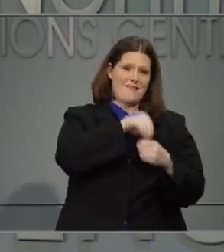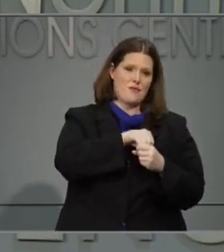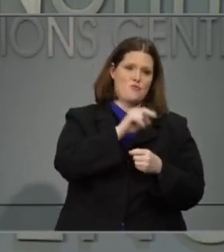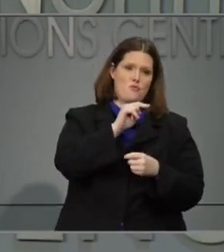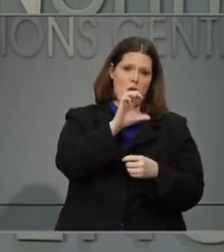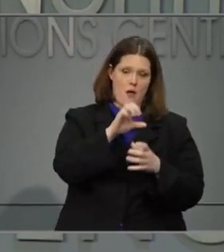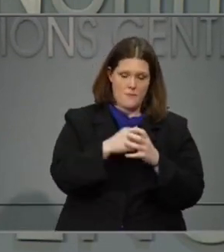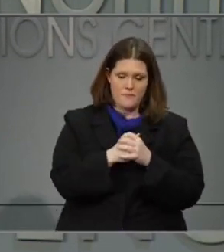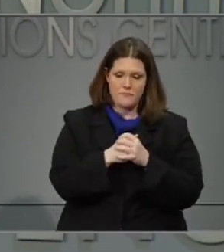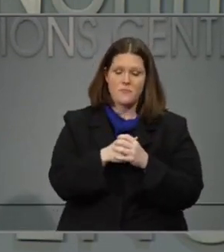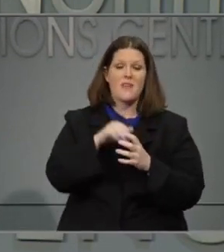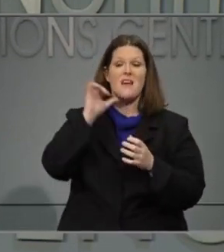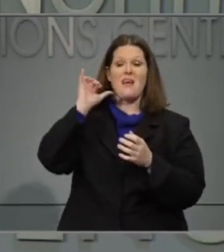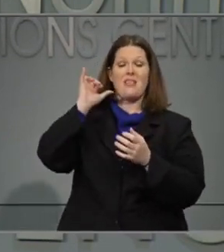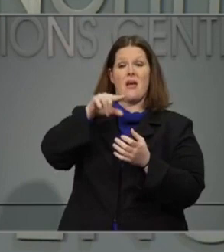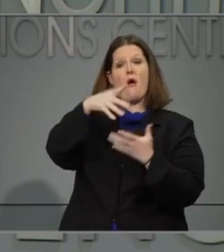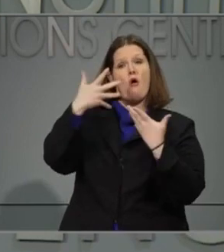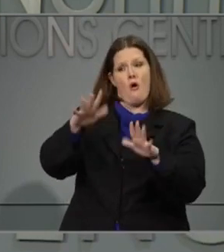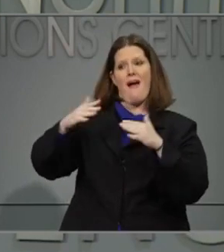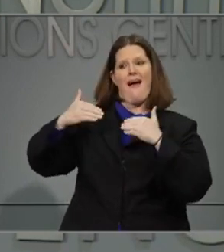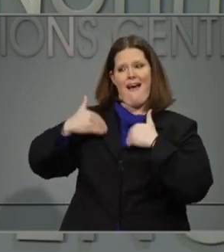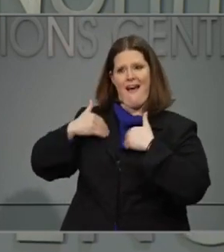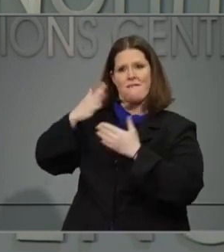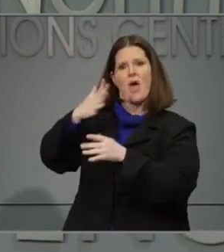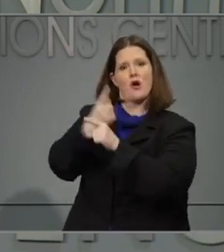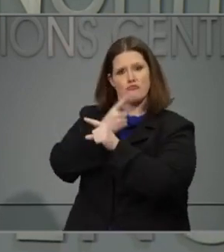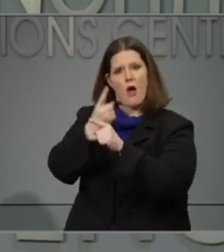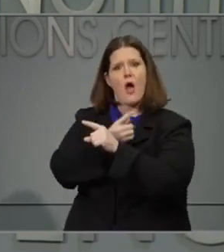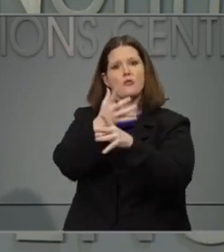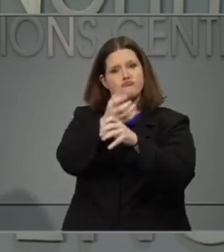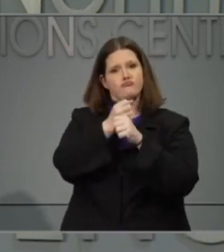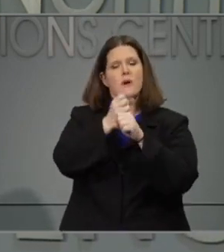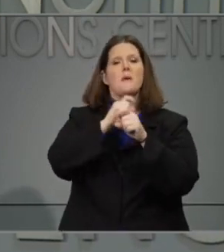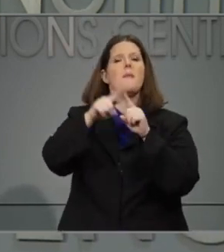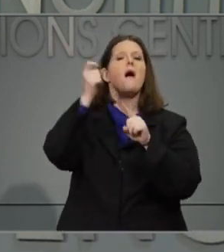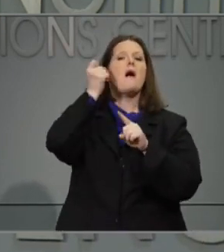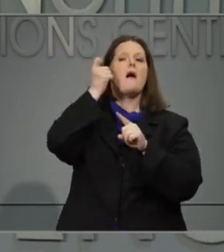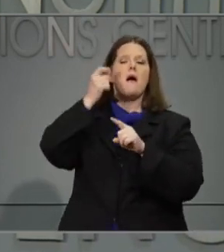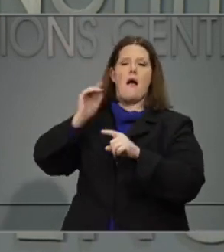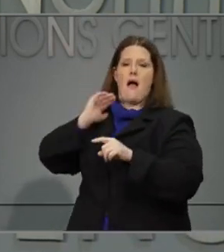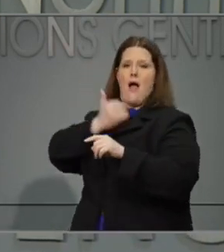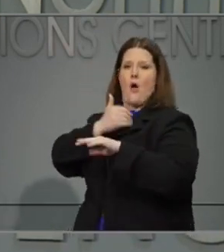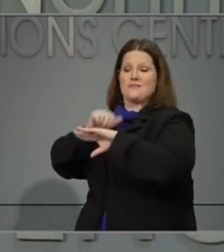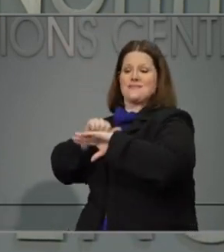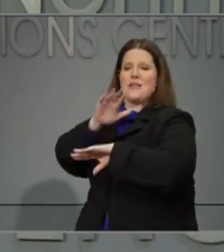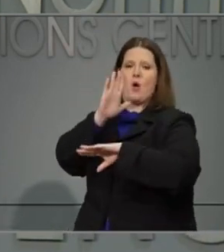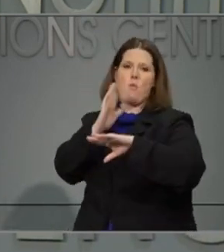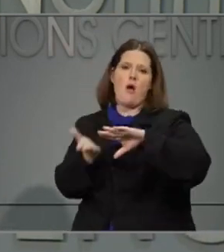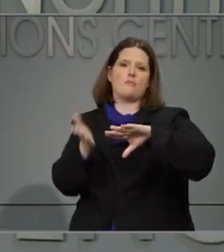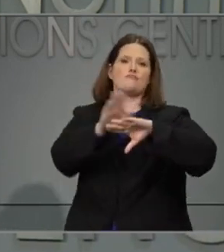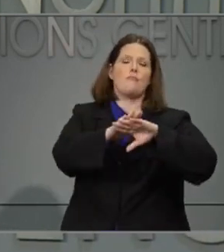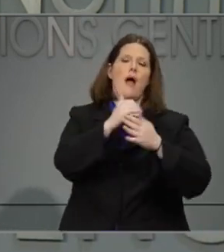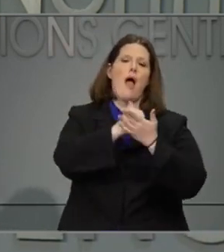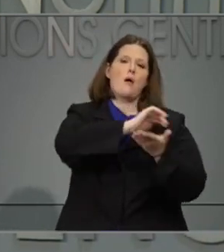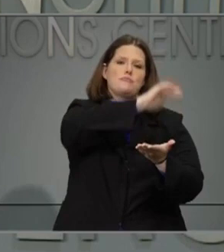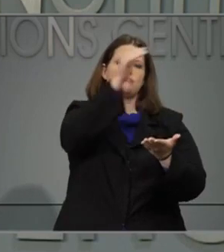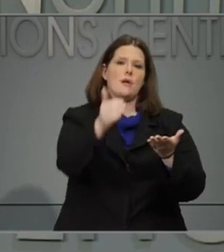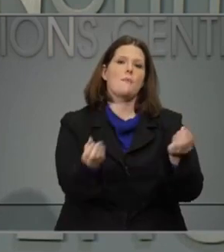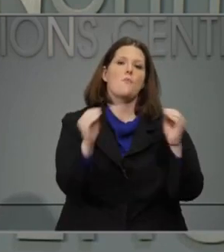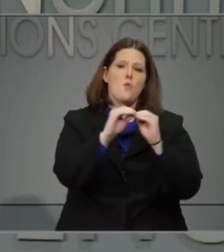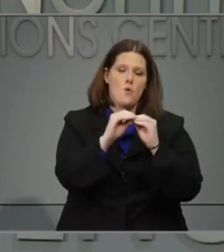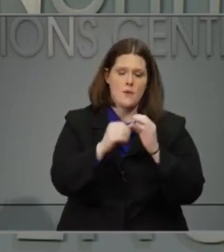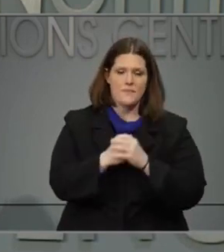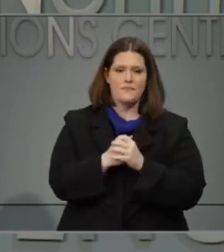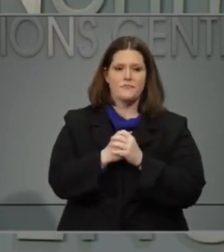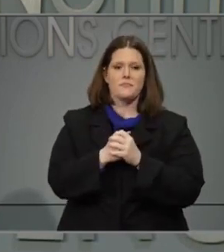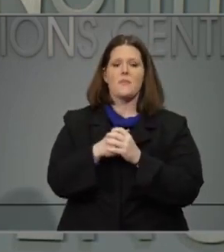supplement the regular supply of personal protective equipment to these facilities. Shipments are expected to begin